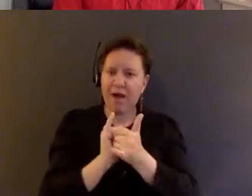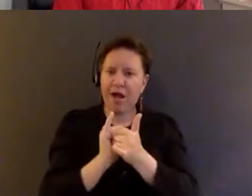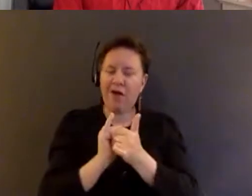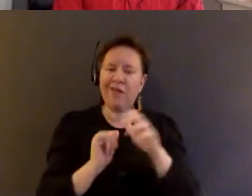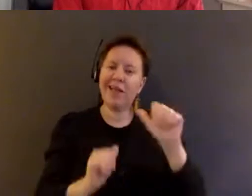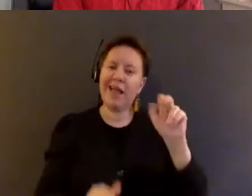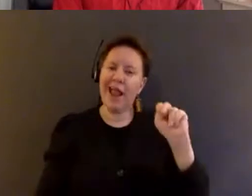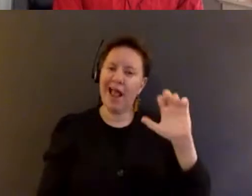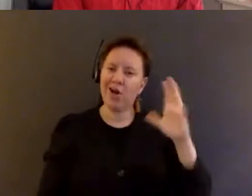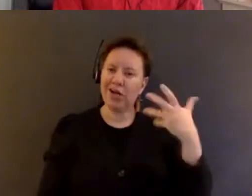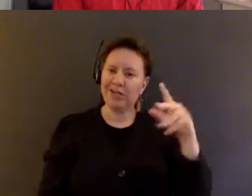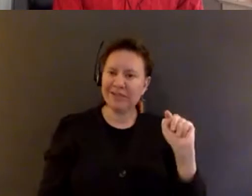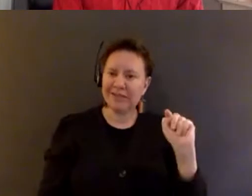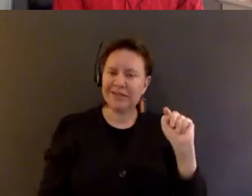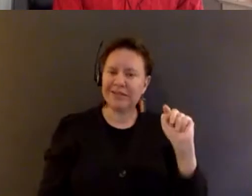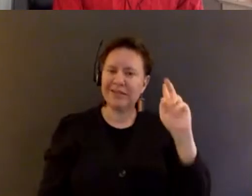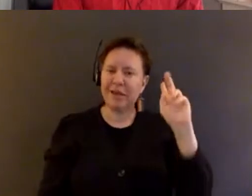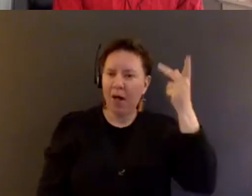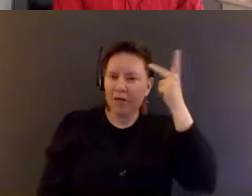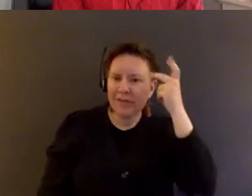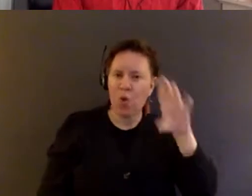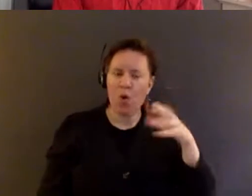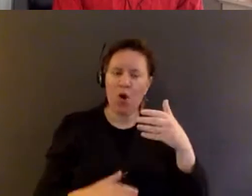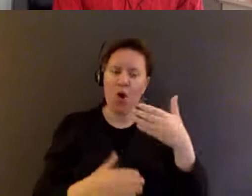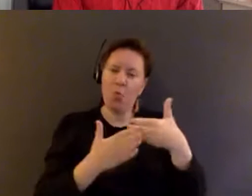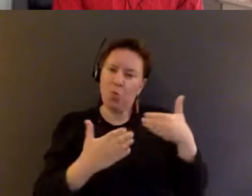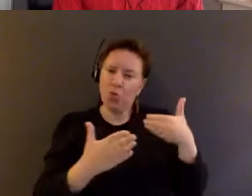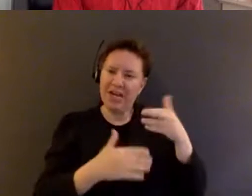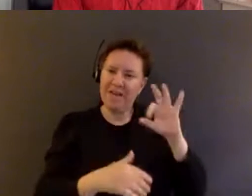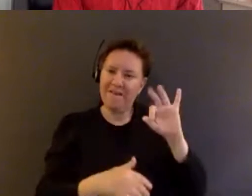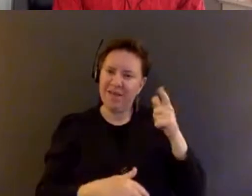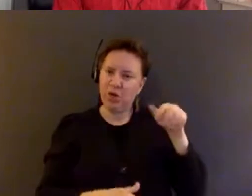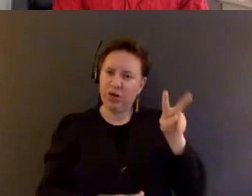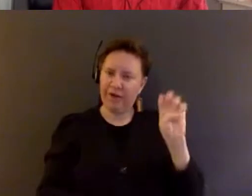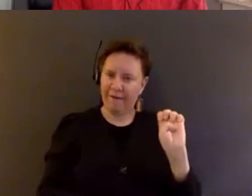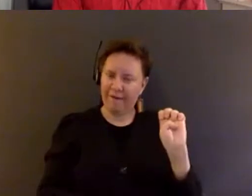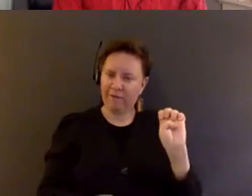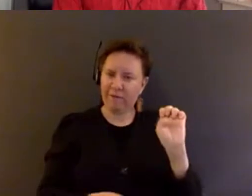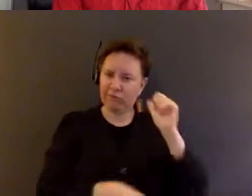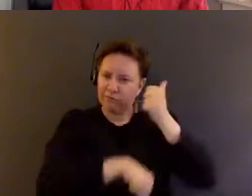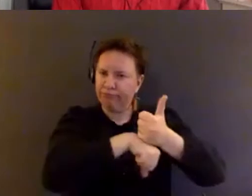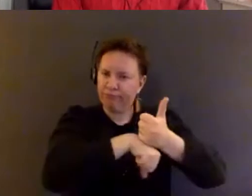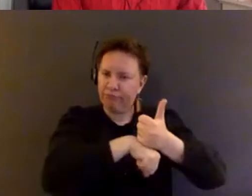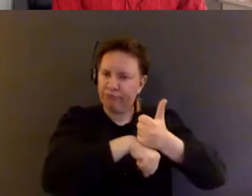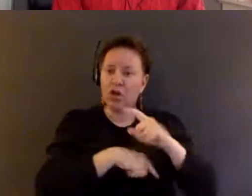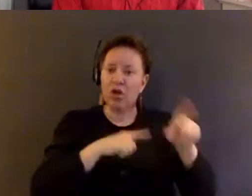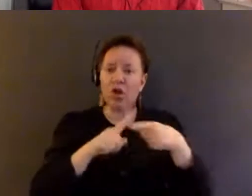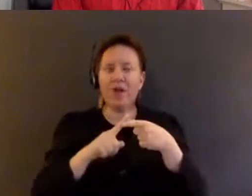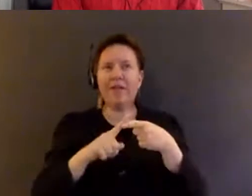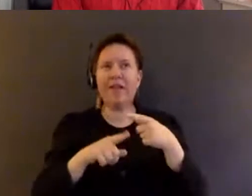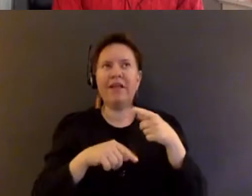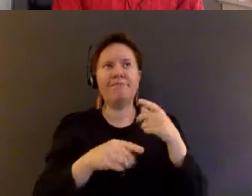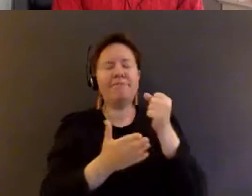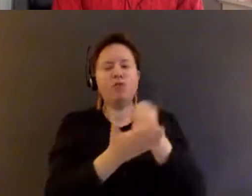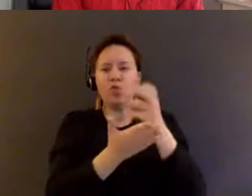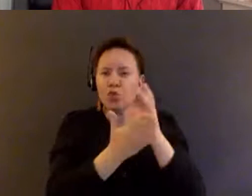politic or a prefigurative politic. Um, but when the demand is sort of counselors or social workers,